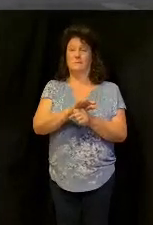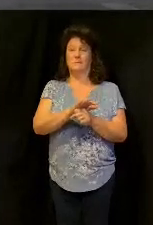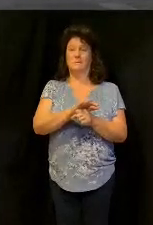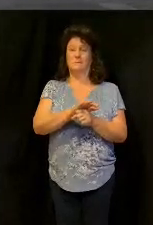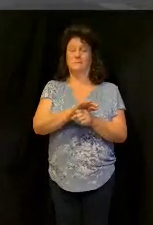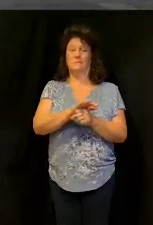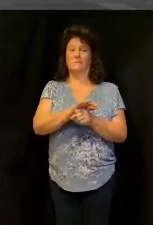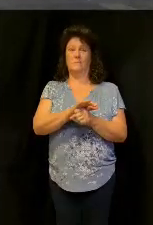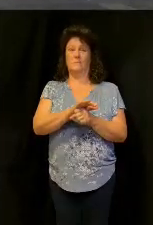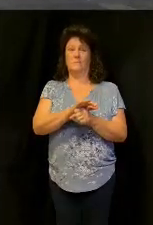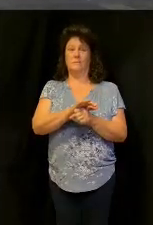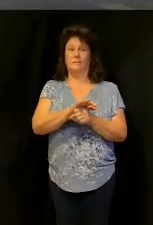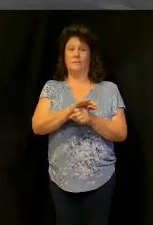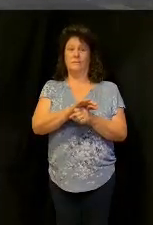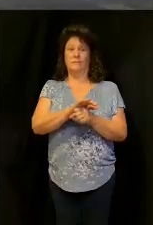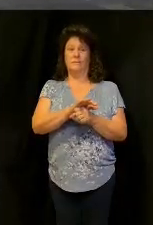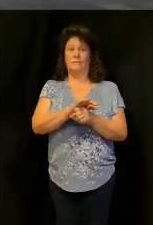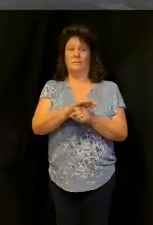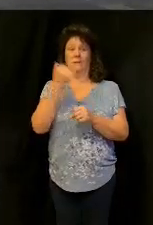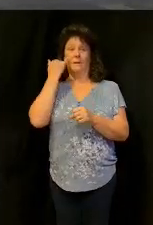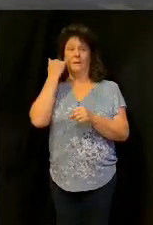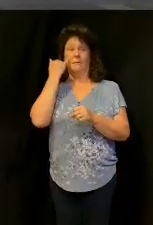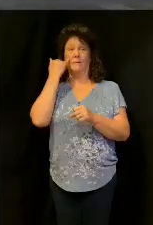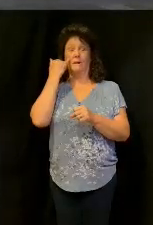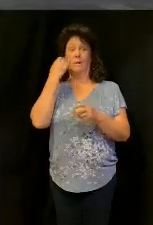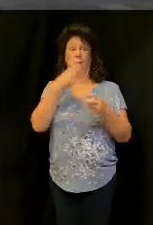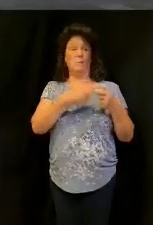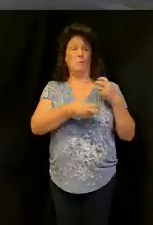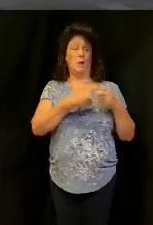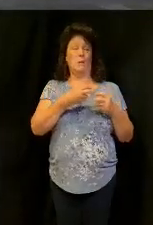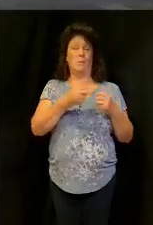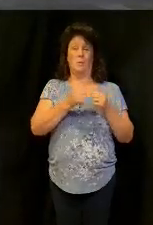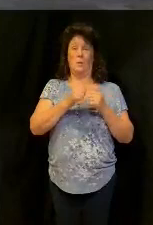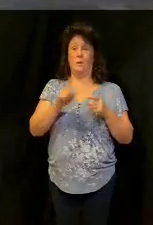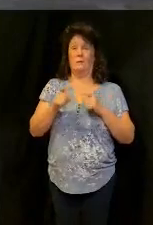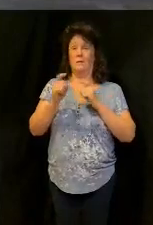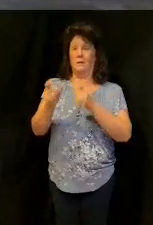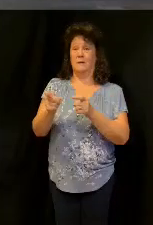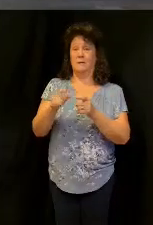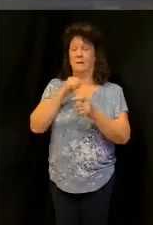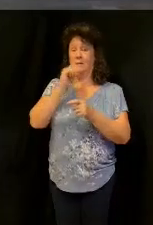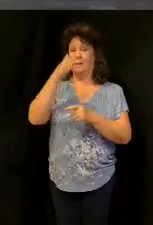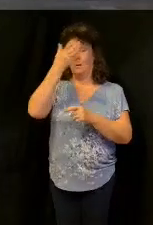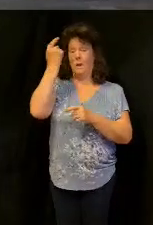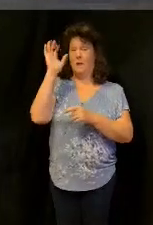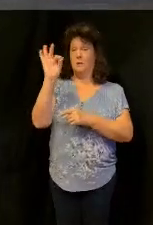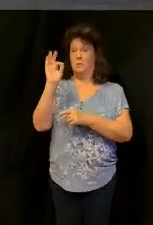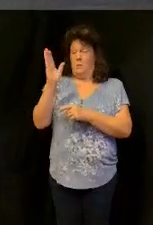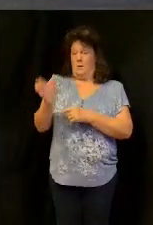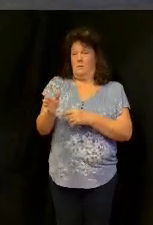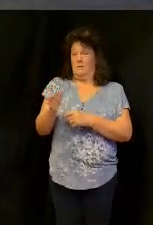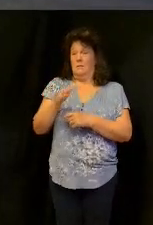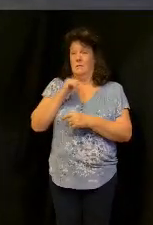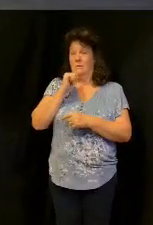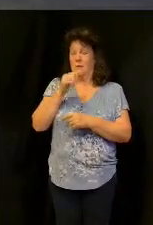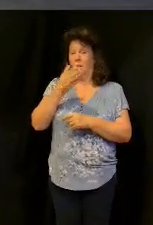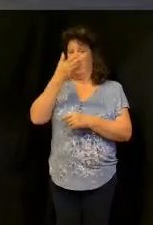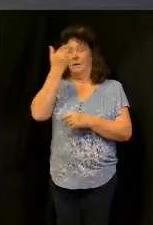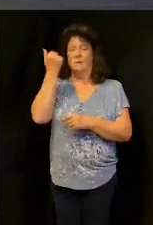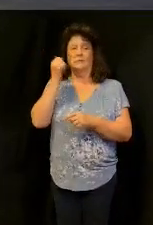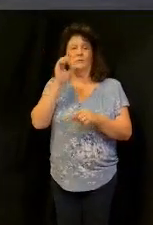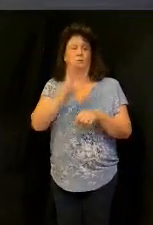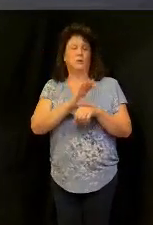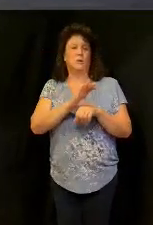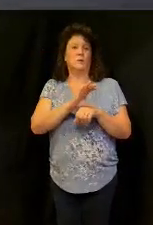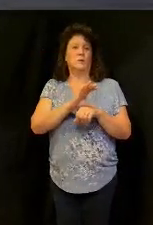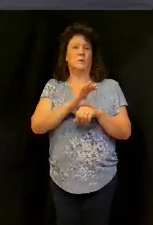I'm just I'm I'm listen if we got a problem with giving it's because it's not because of the preacher and it's not because of the church it's you know what